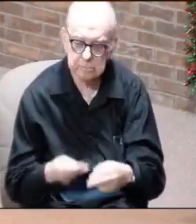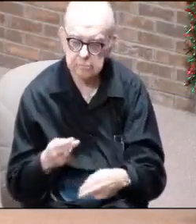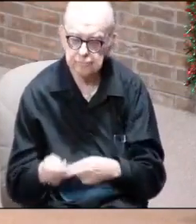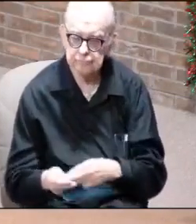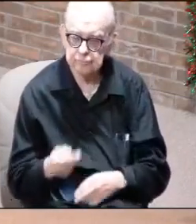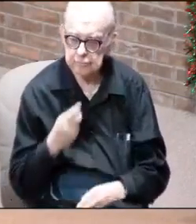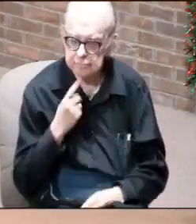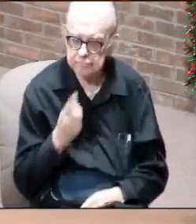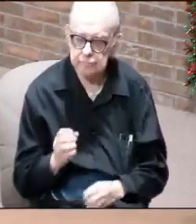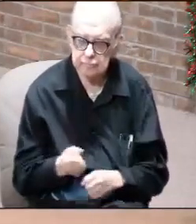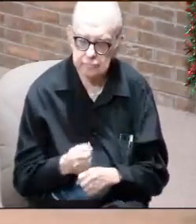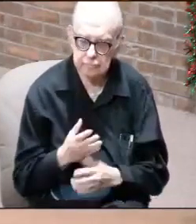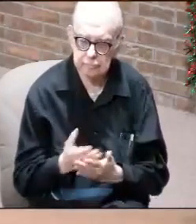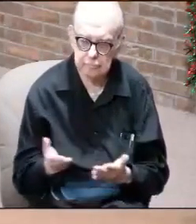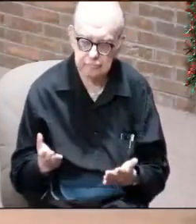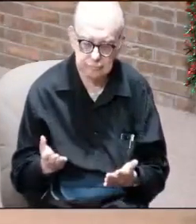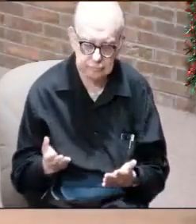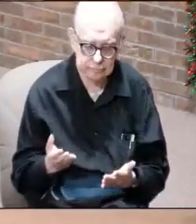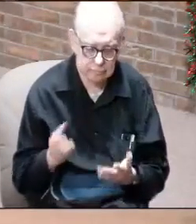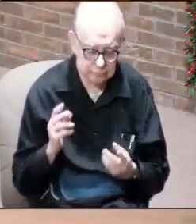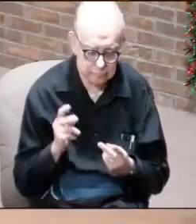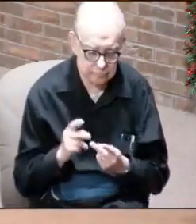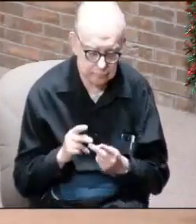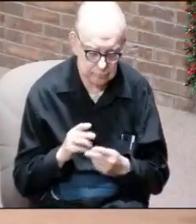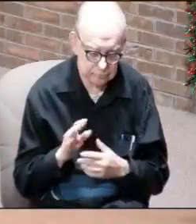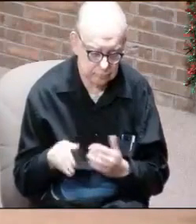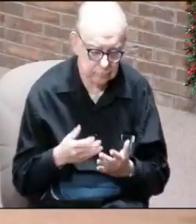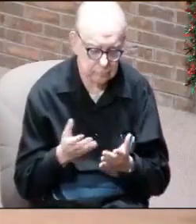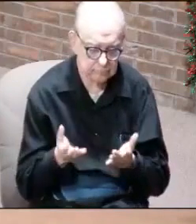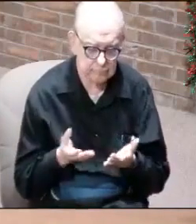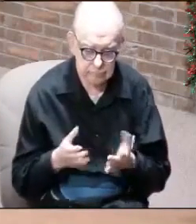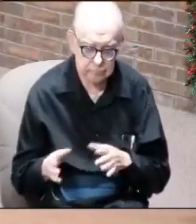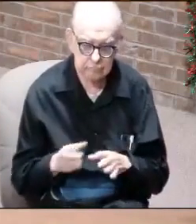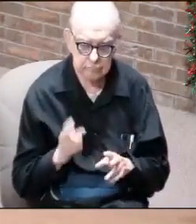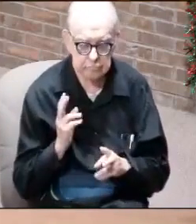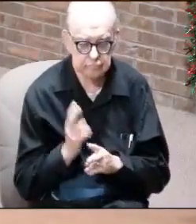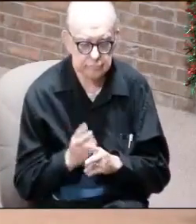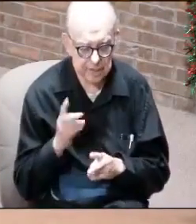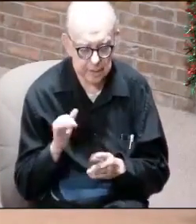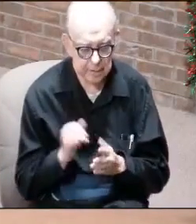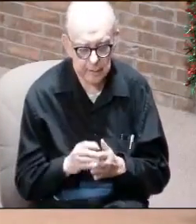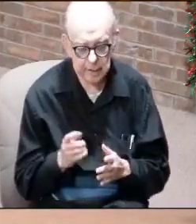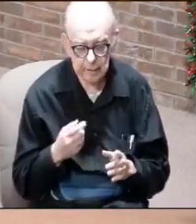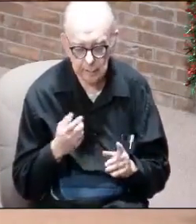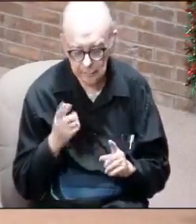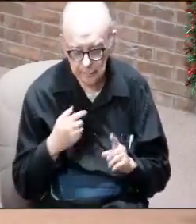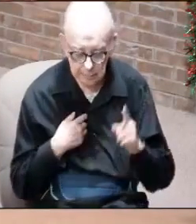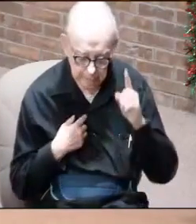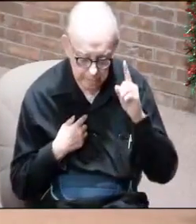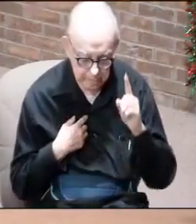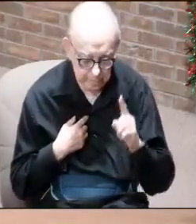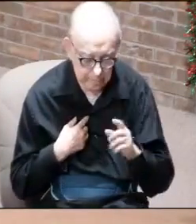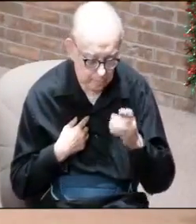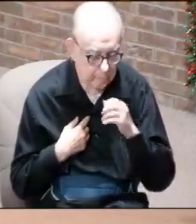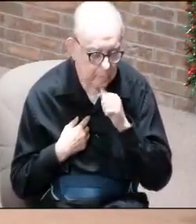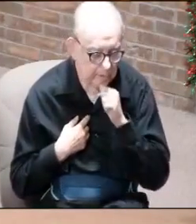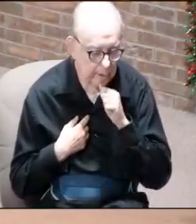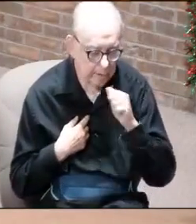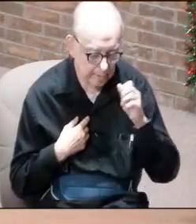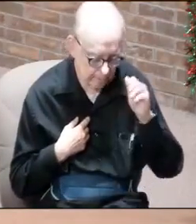He said, I've created this perfectly. Here's all I want you to do is take care of it for me. And what did they do?